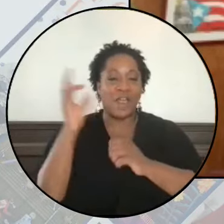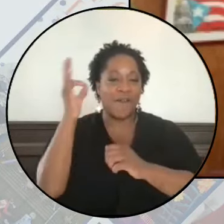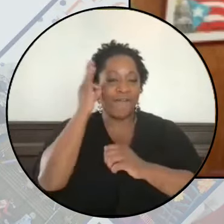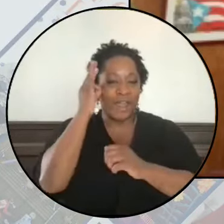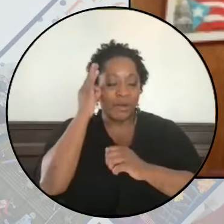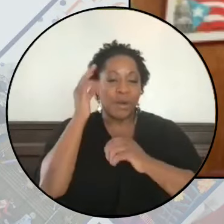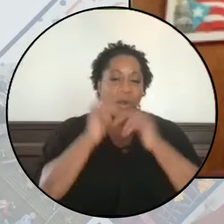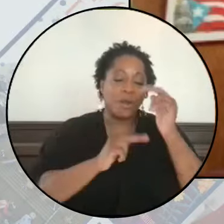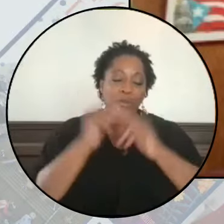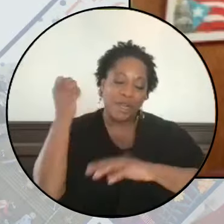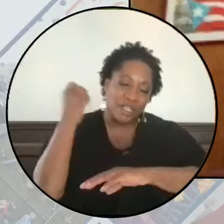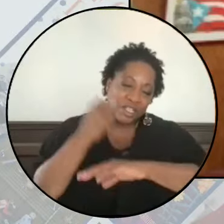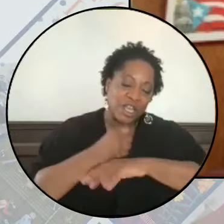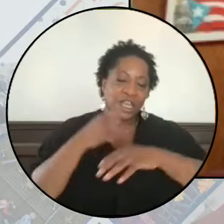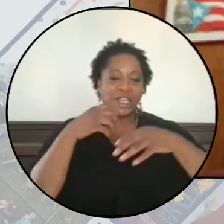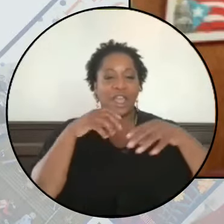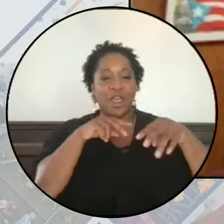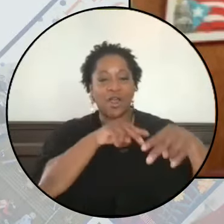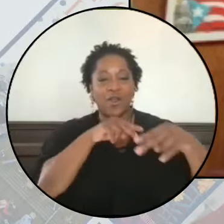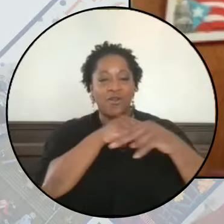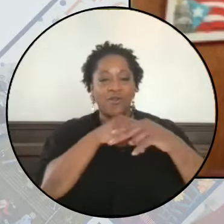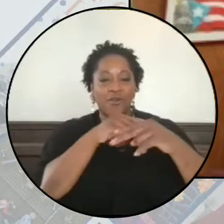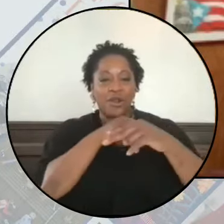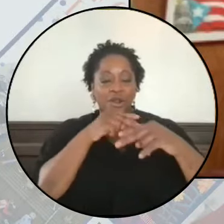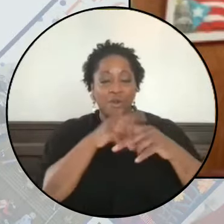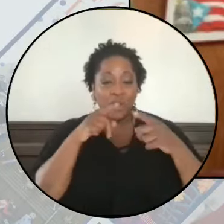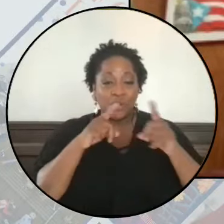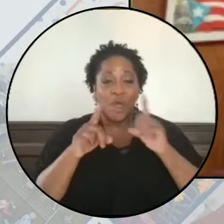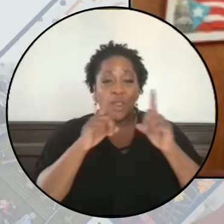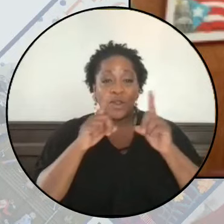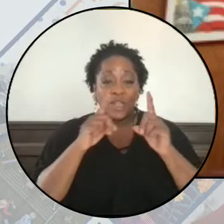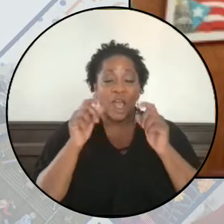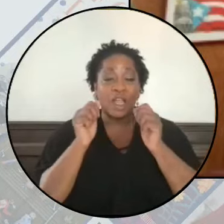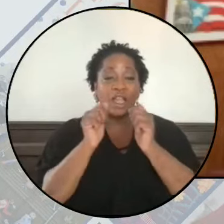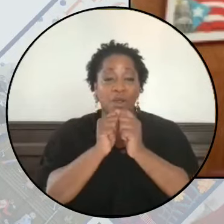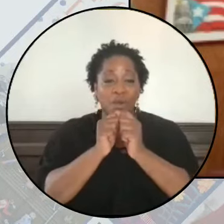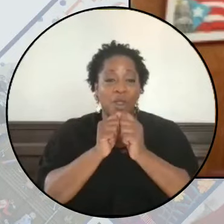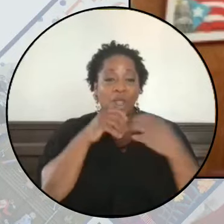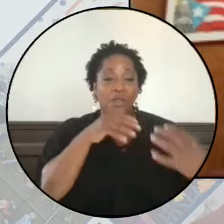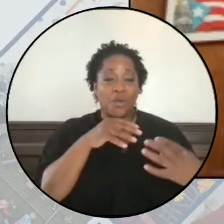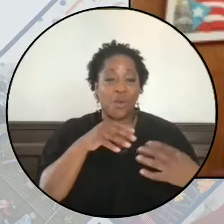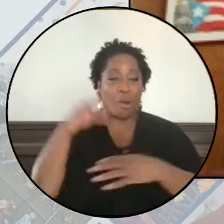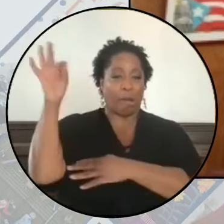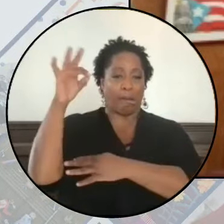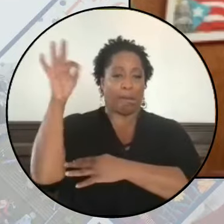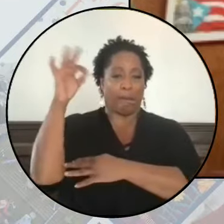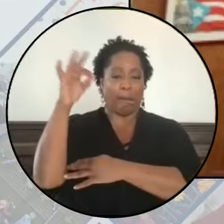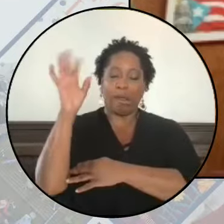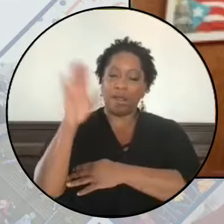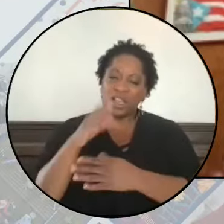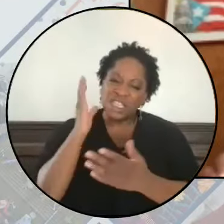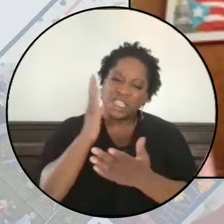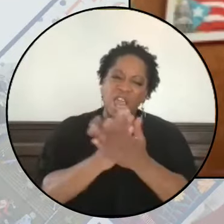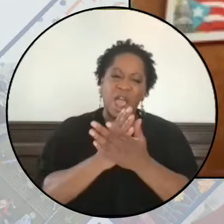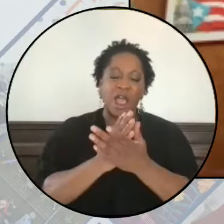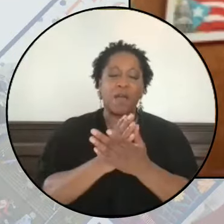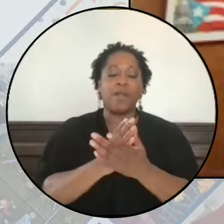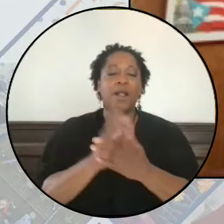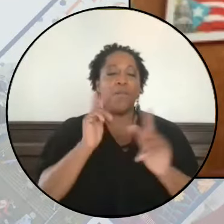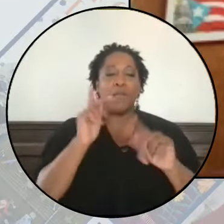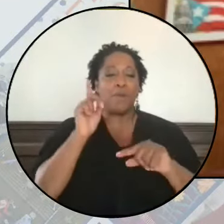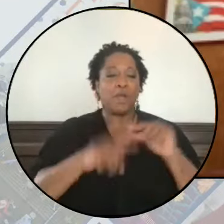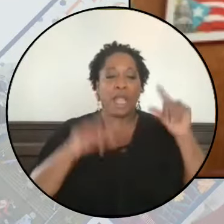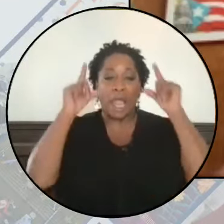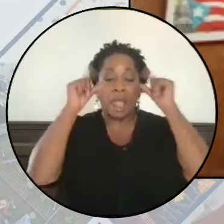freeways, disrupting warmongers when they speak, as we saw with Blinken, making it so that nobody can turn a blind